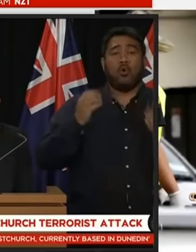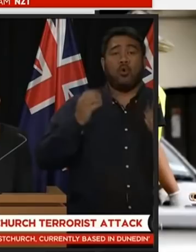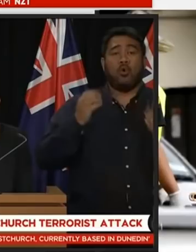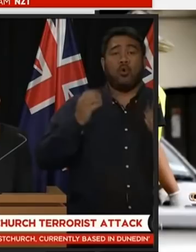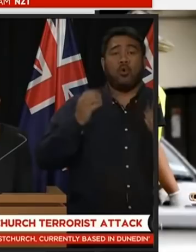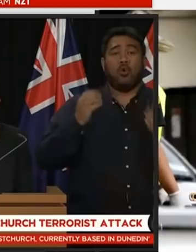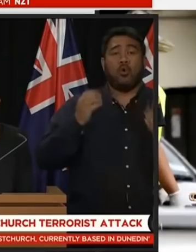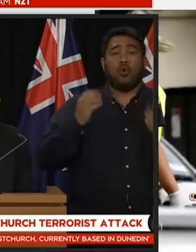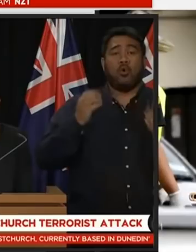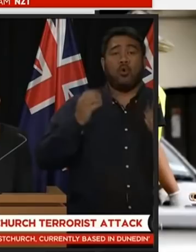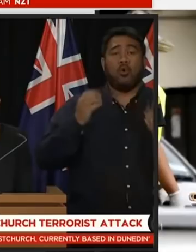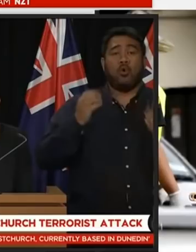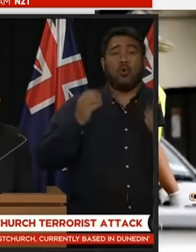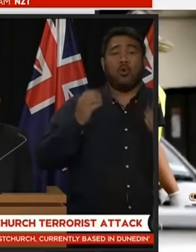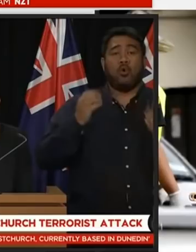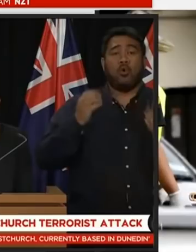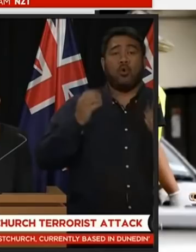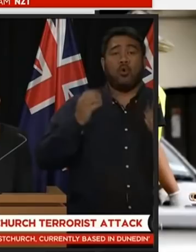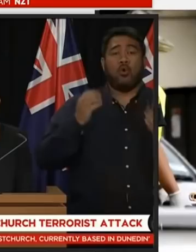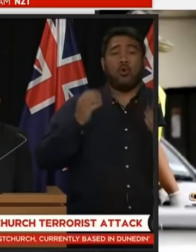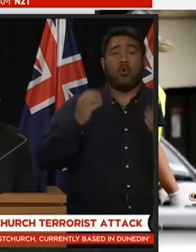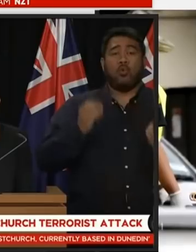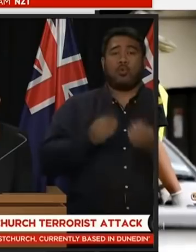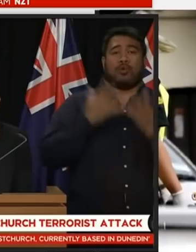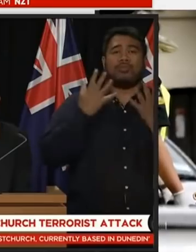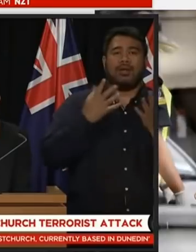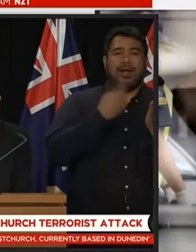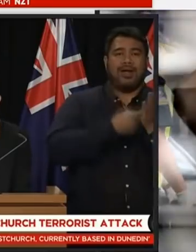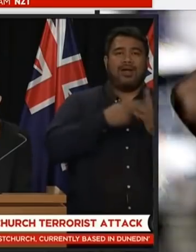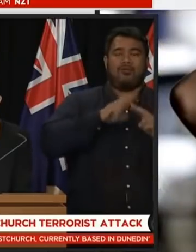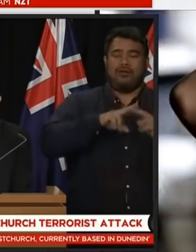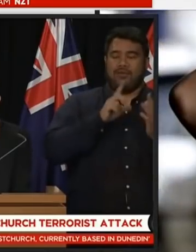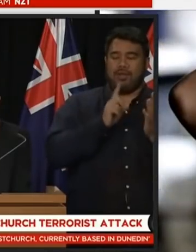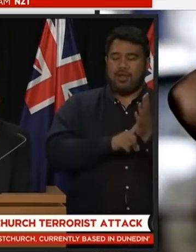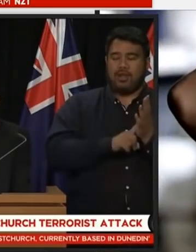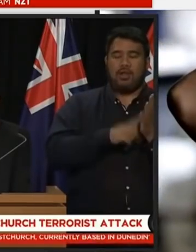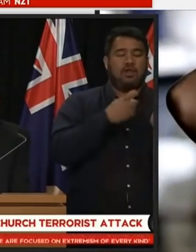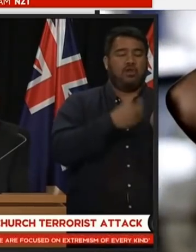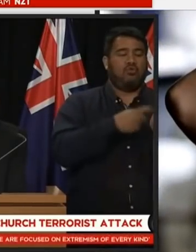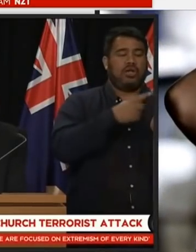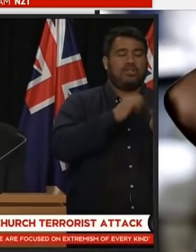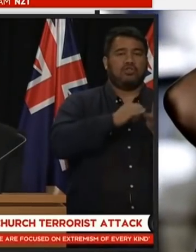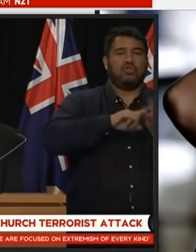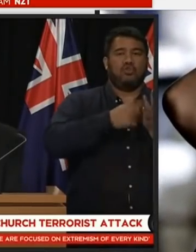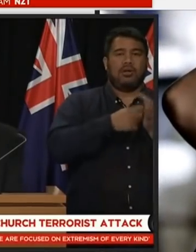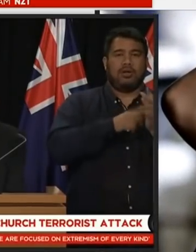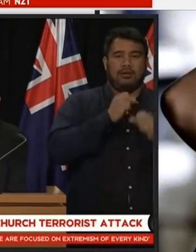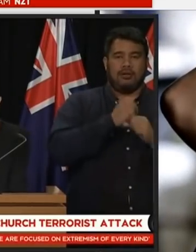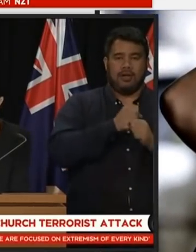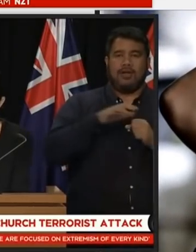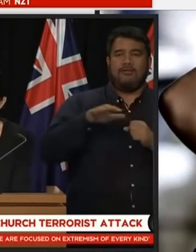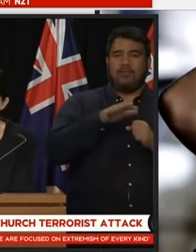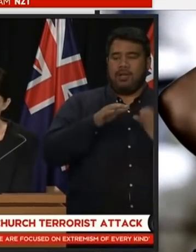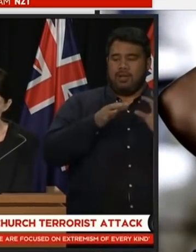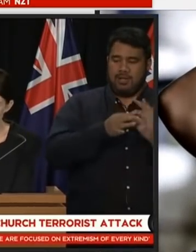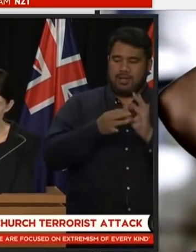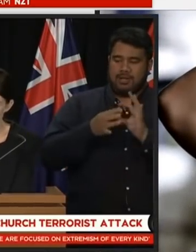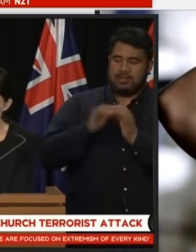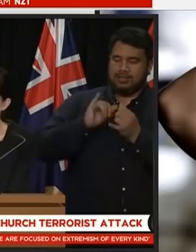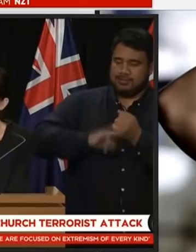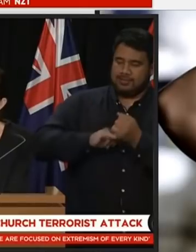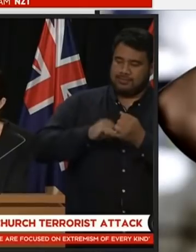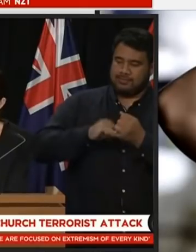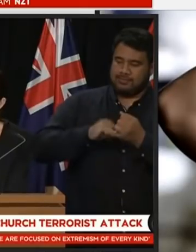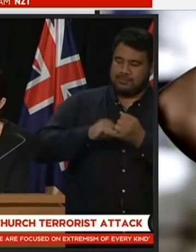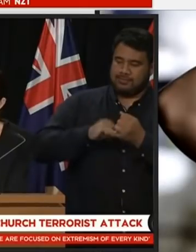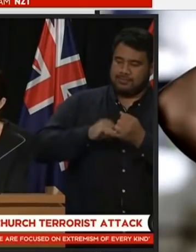is the answer people point for foreign governments consular representation for any foreign